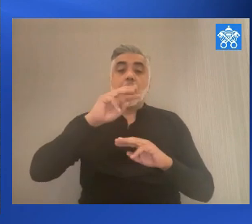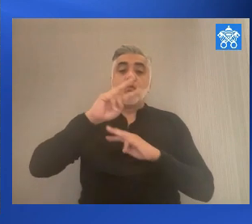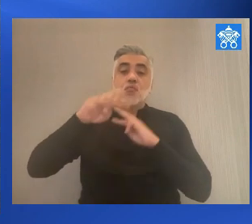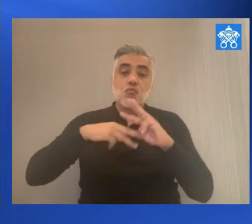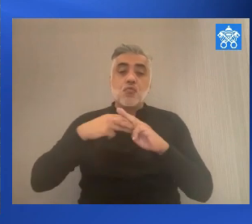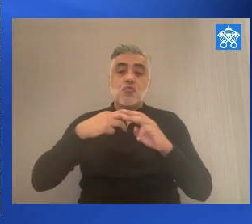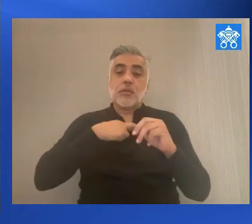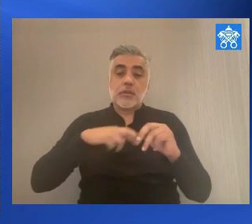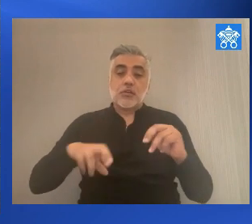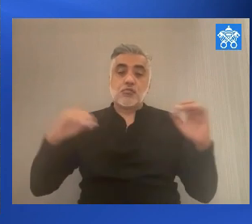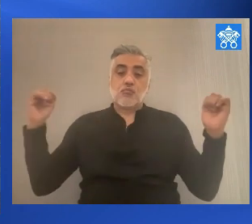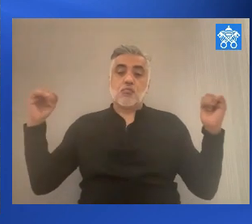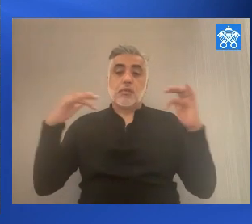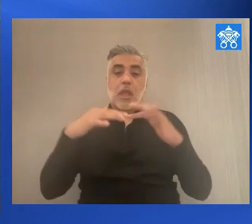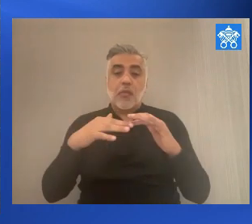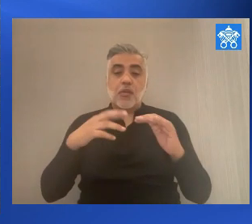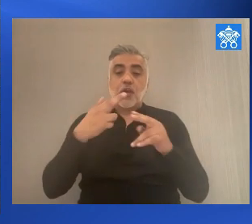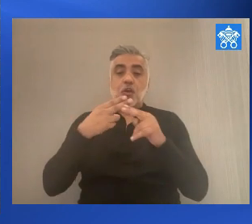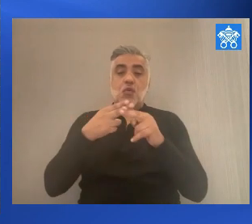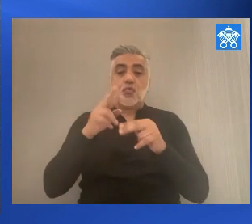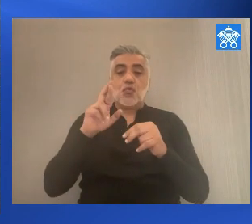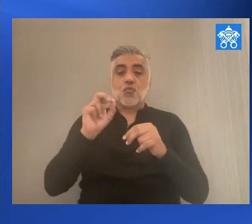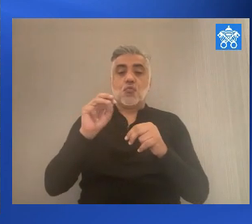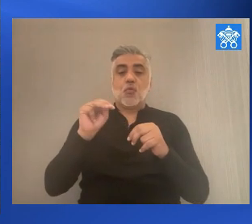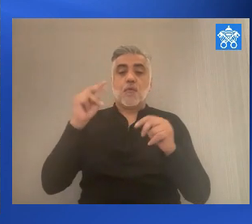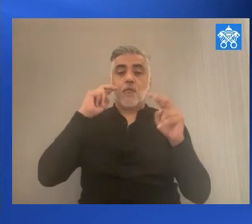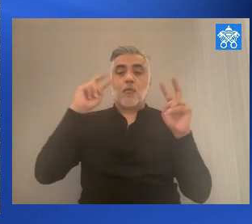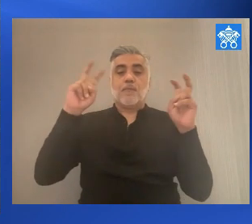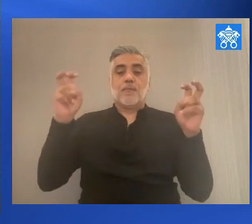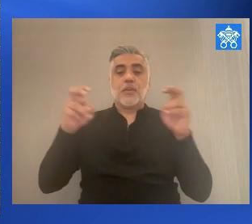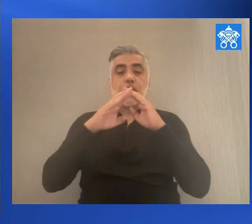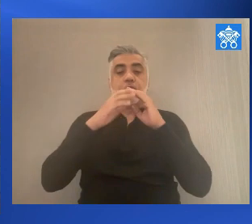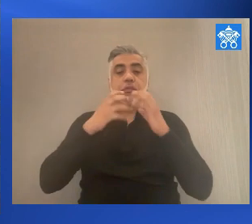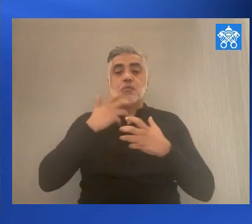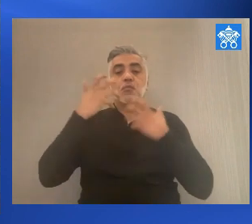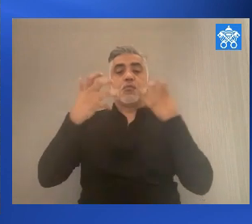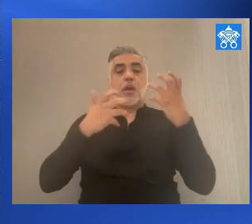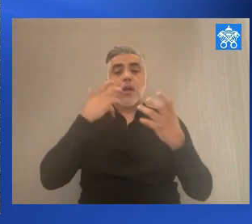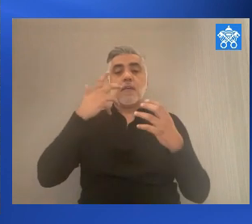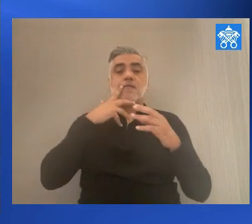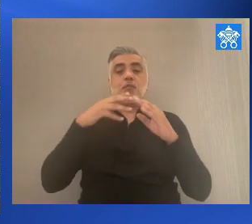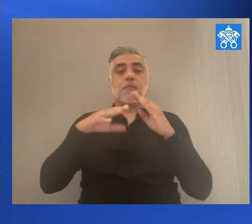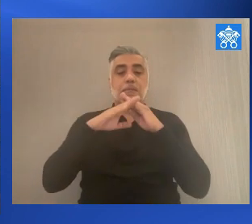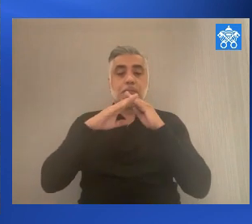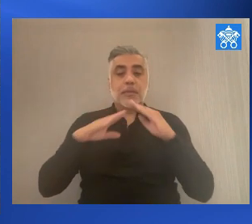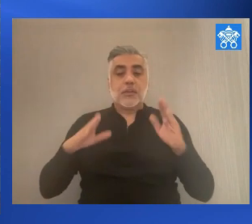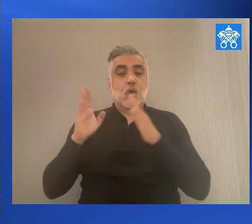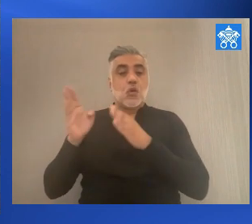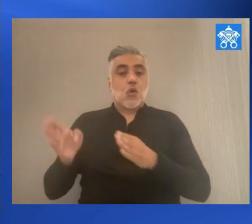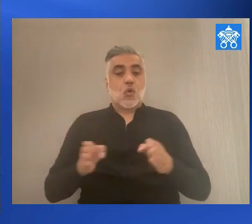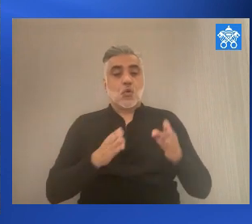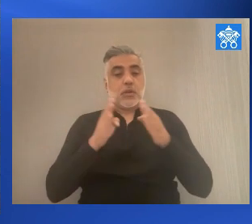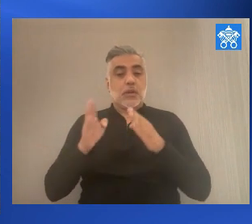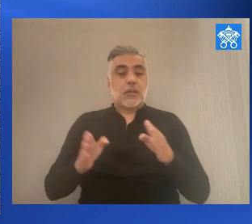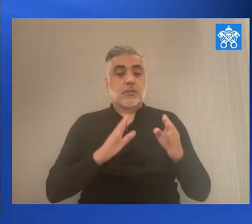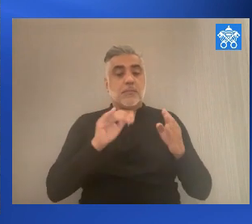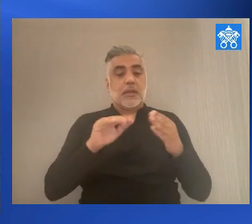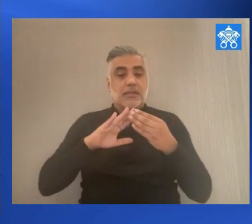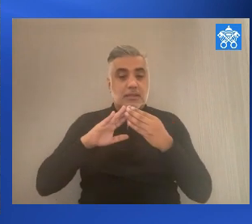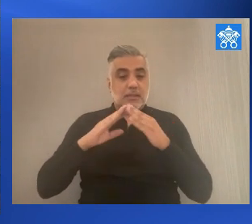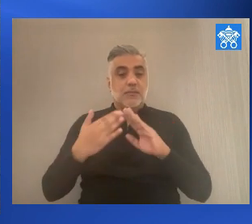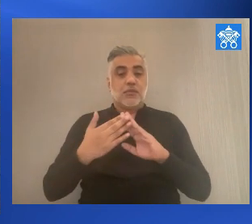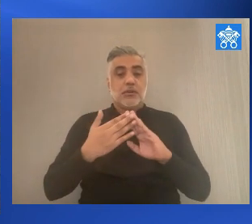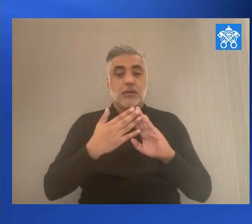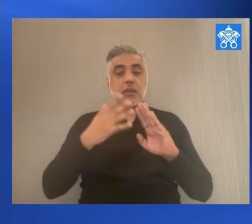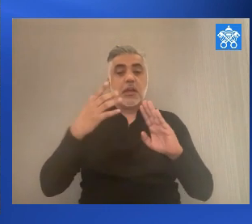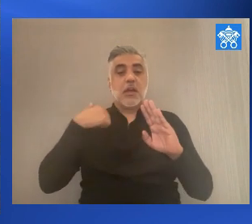for an interreligious summit called the cry for peace organized by the community of St. Egidio and the